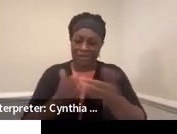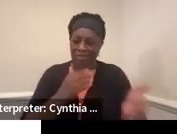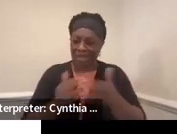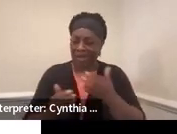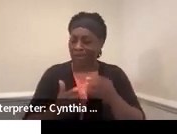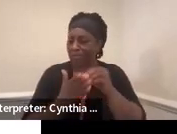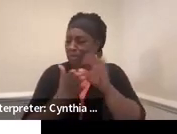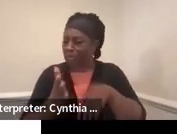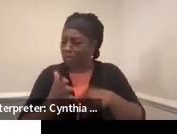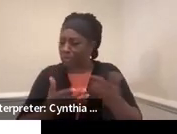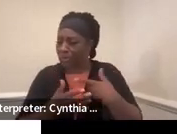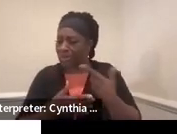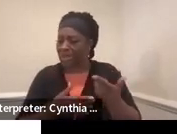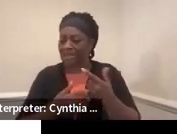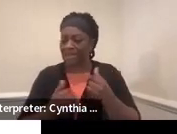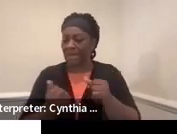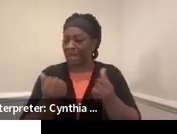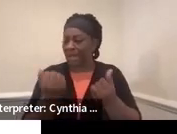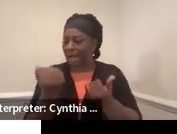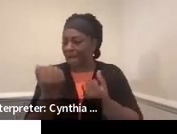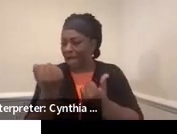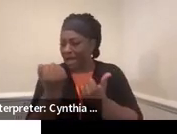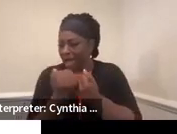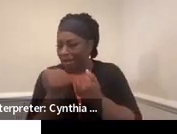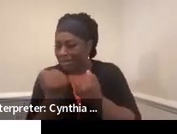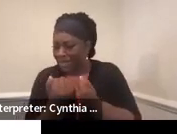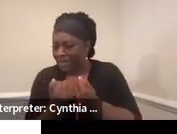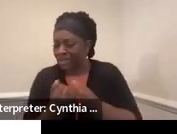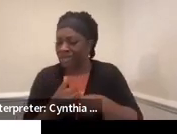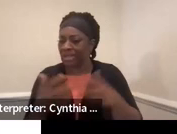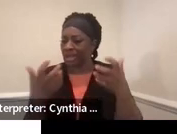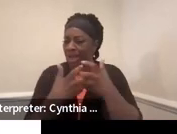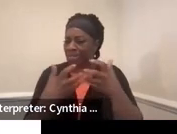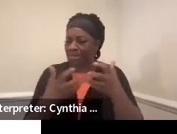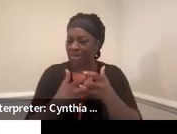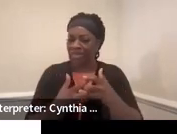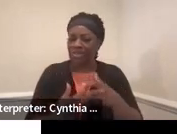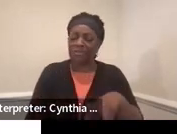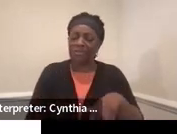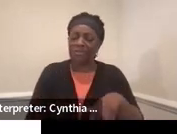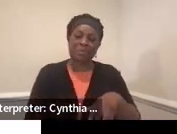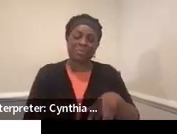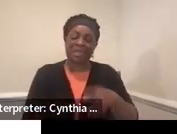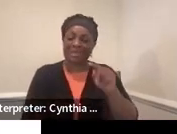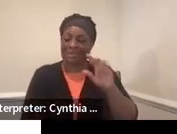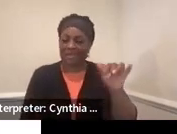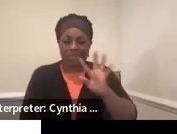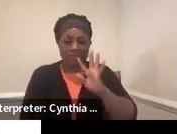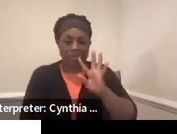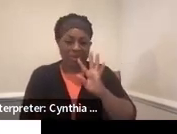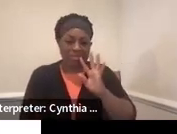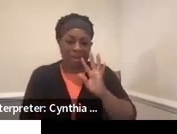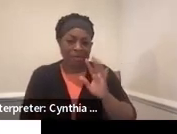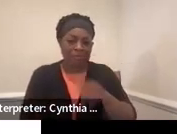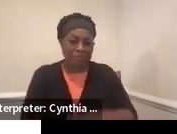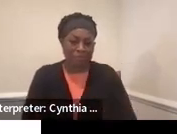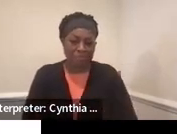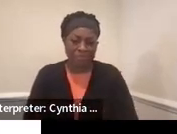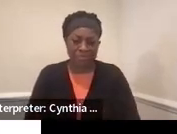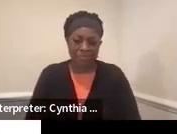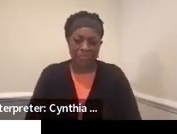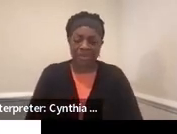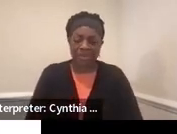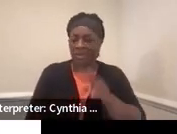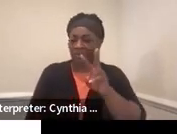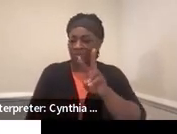student need to have to be successful, including AT, as Titus already talked about? Vocational